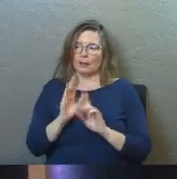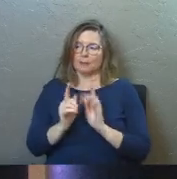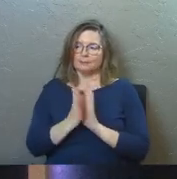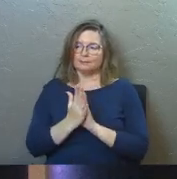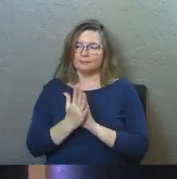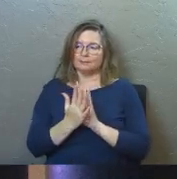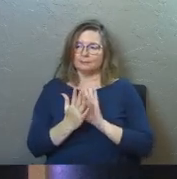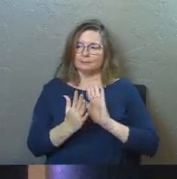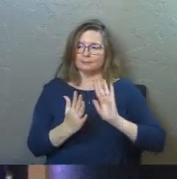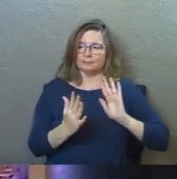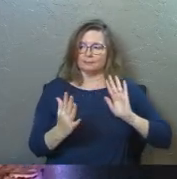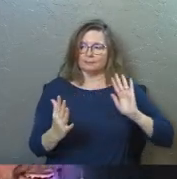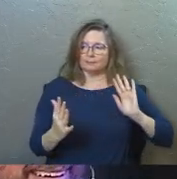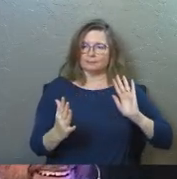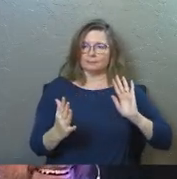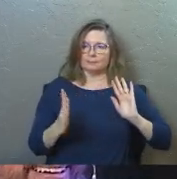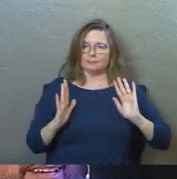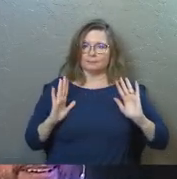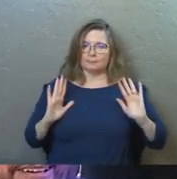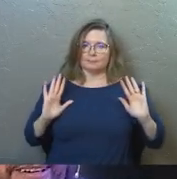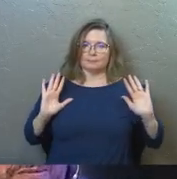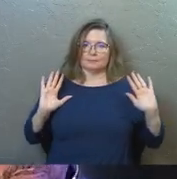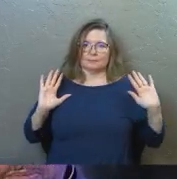slowly back away from that friend.